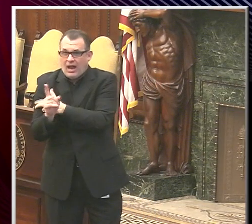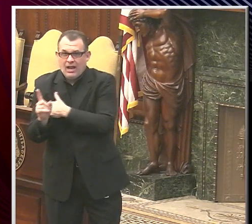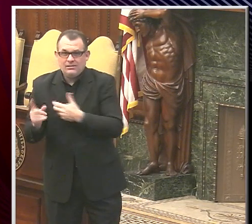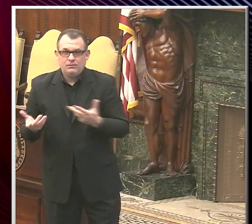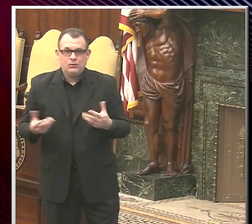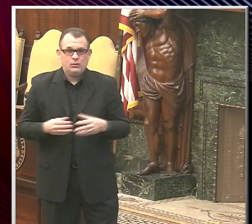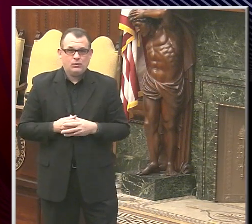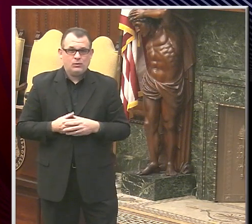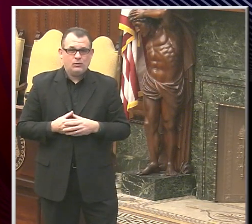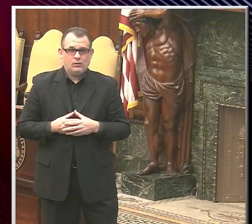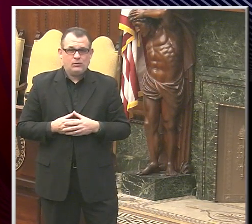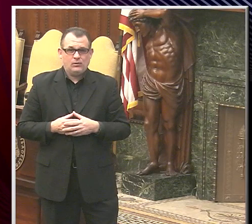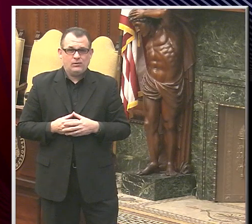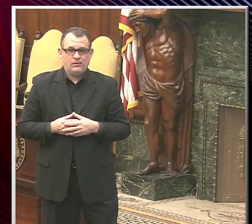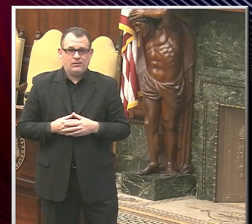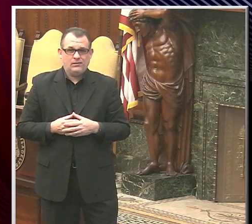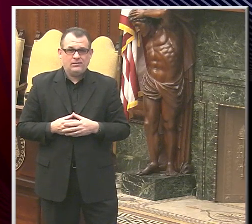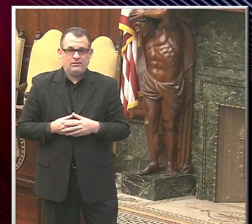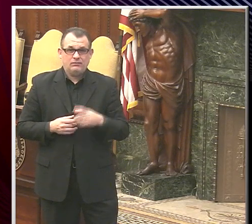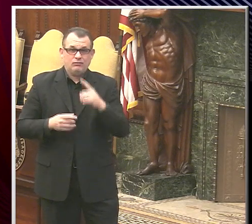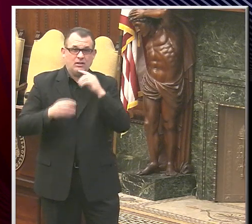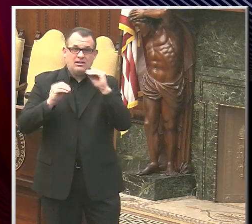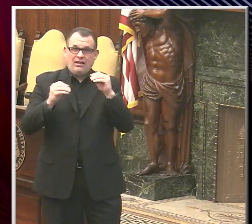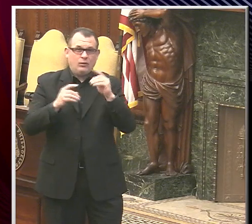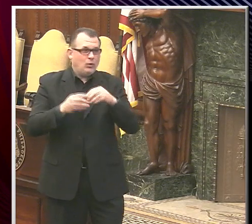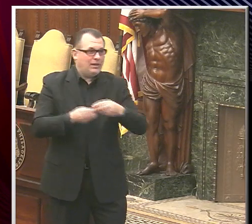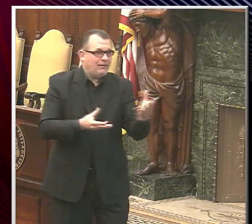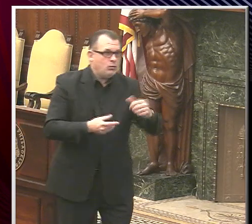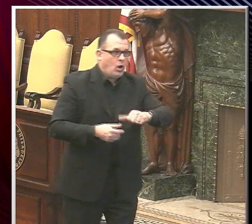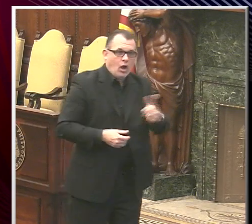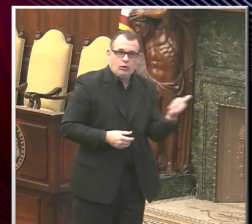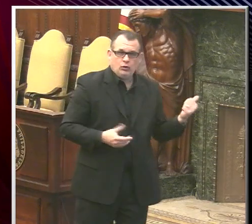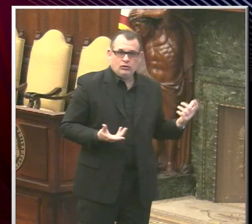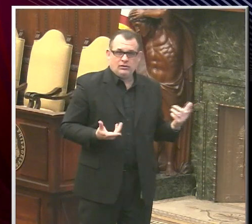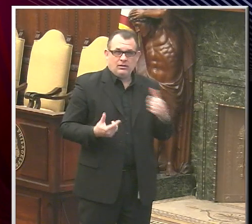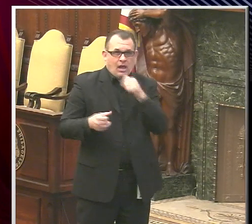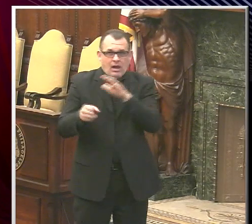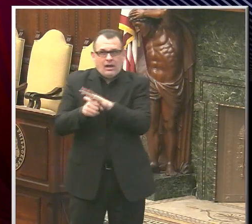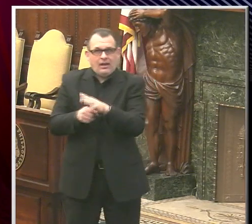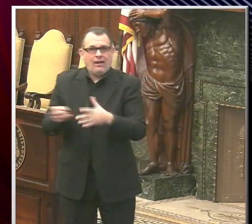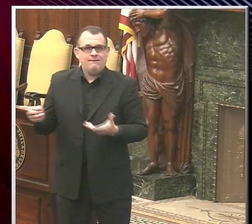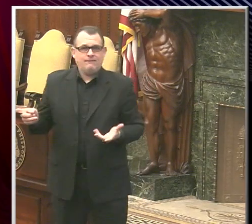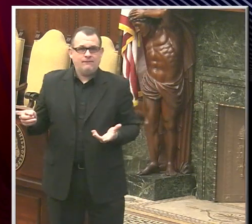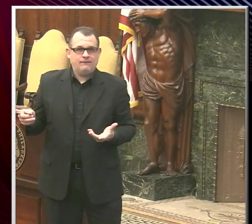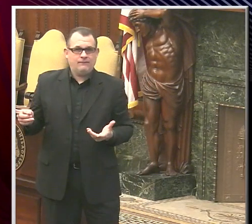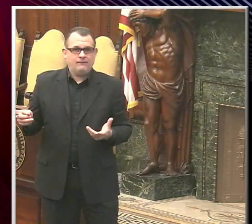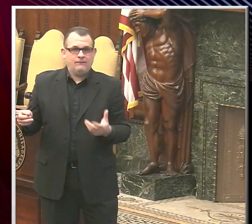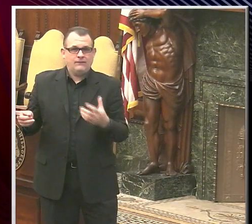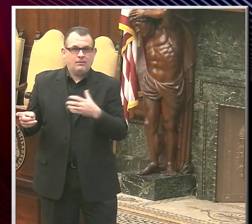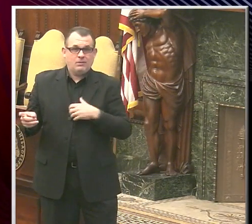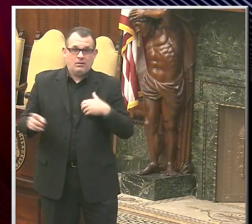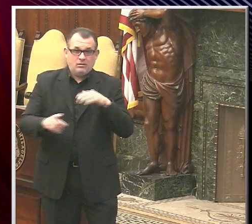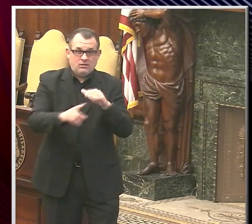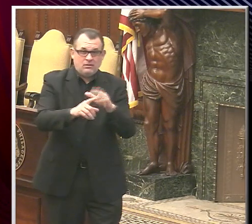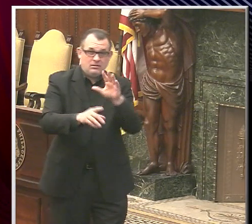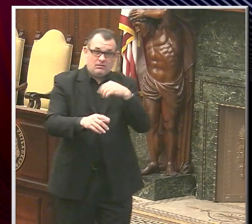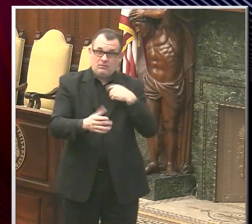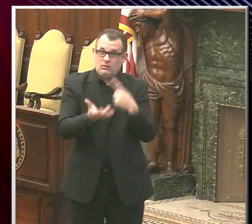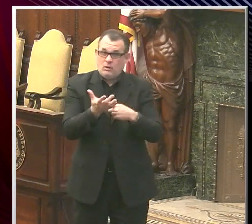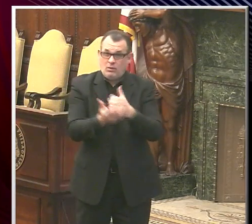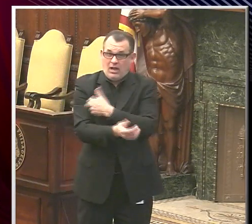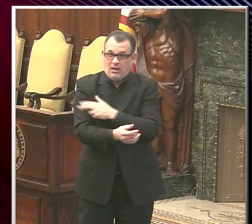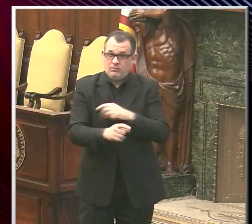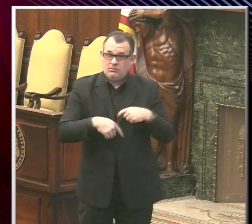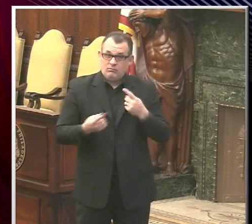week they didn't need to have any doses that we could channel it to other other sites. But also in my discussion with hospitals, you know, a lot of